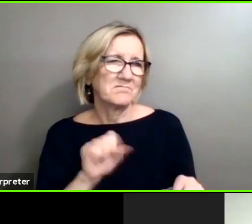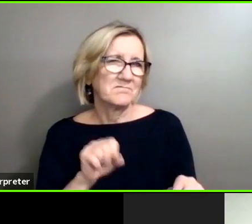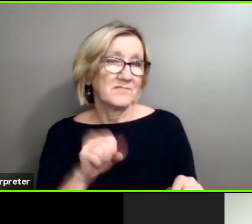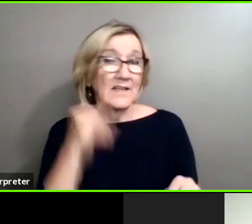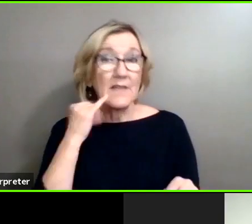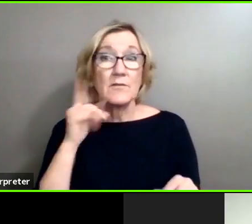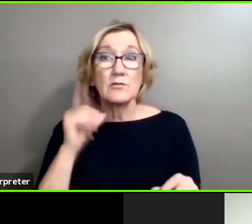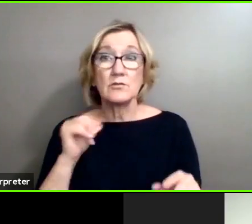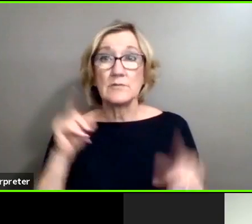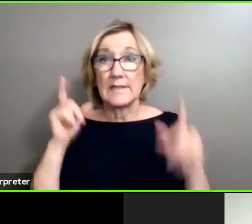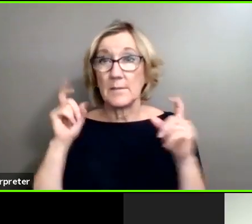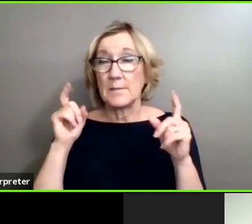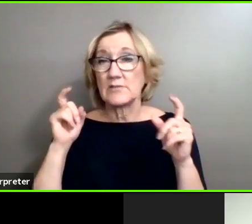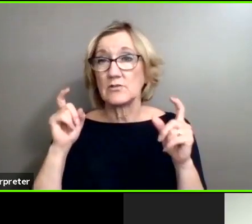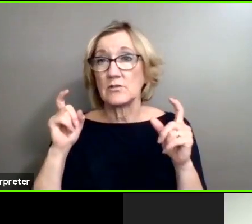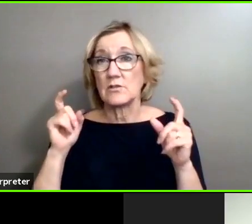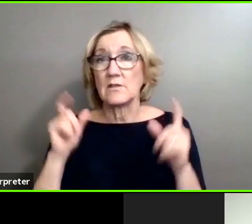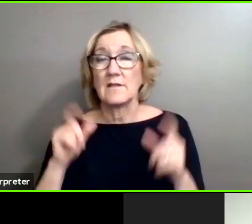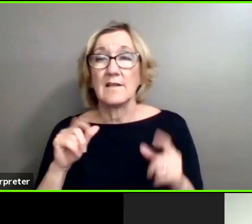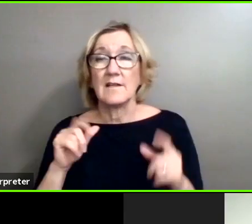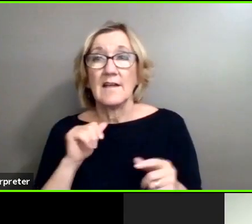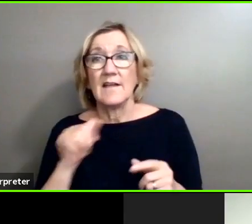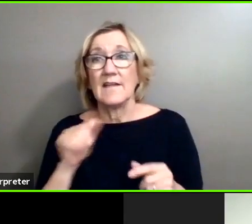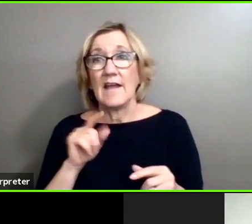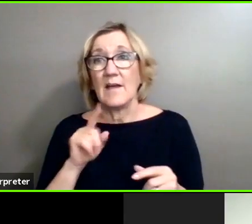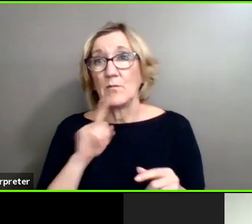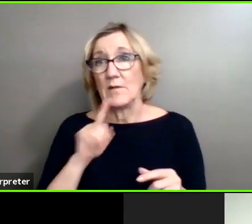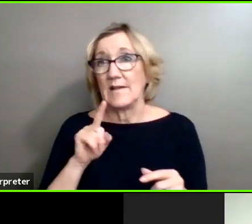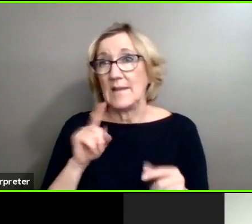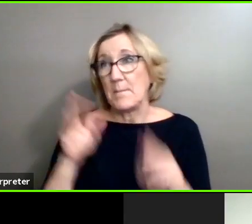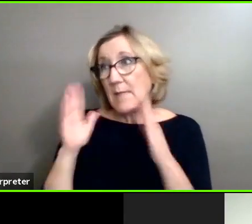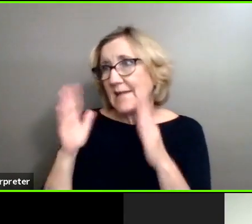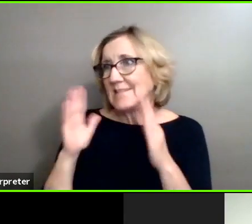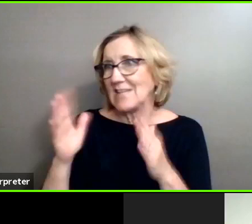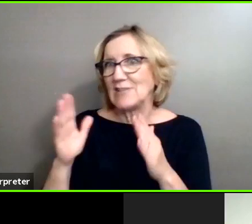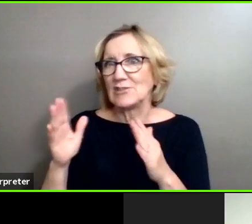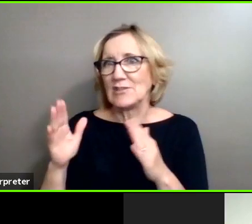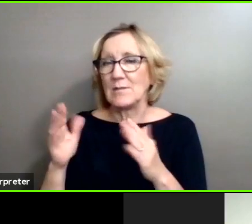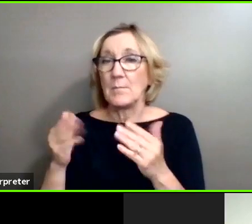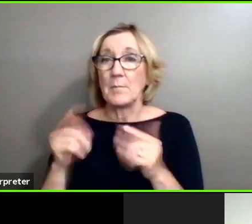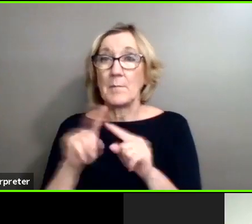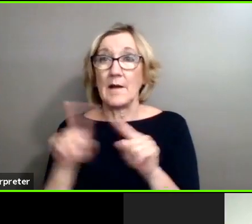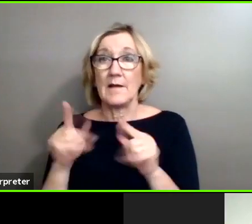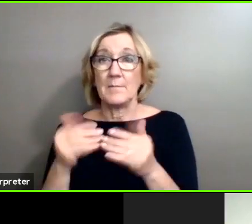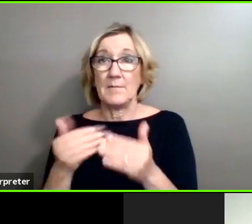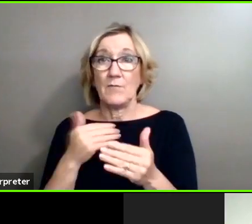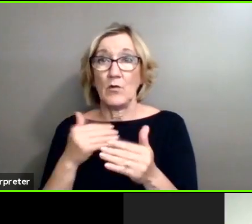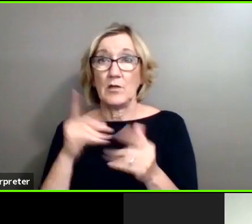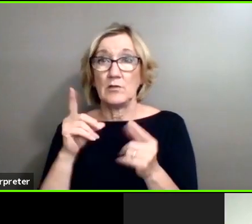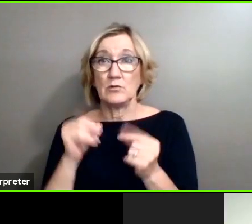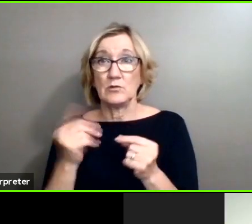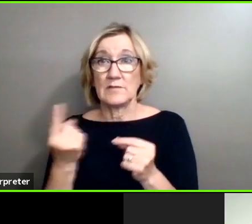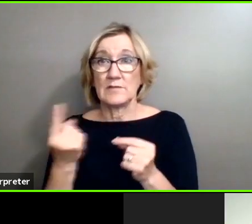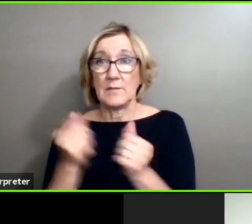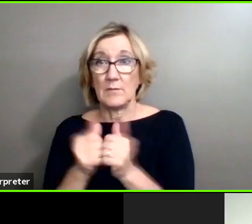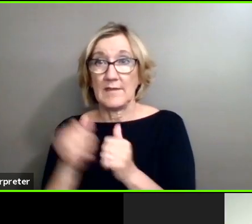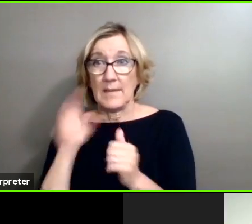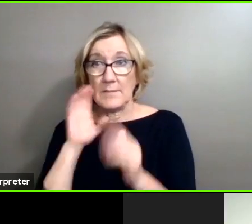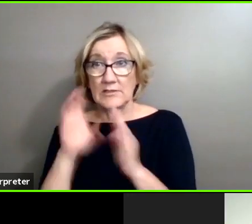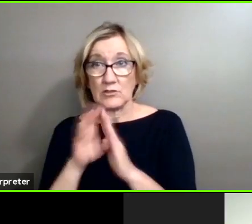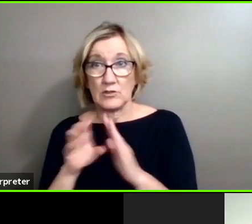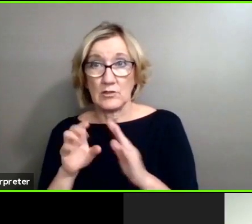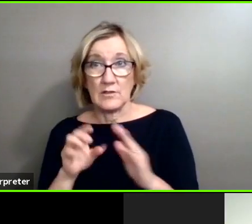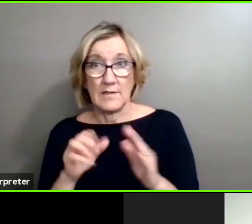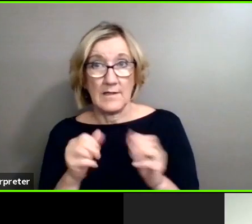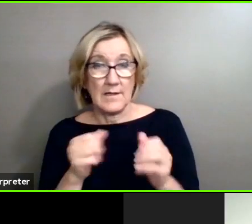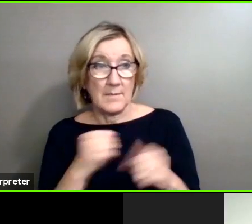a picture, like you were saying, where they weren't necessarily paying attention, before you do anything with that picture, you definitely want to make sure that you ask them like, hey, can I use